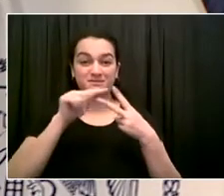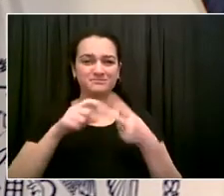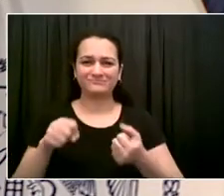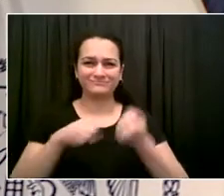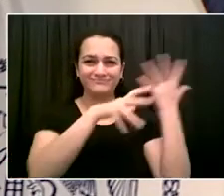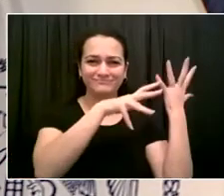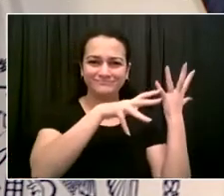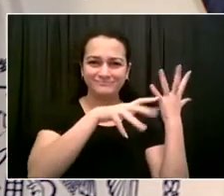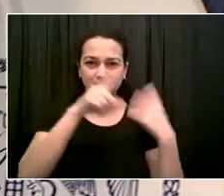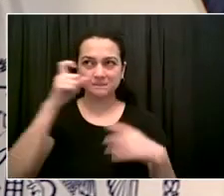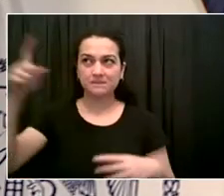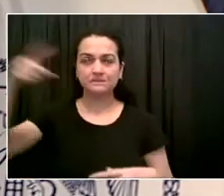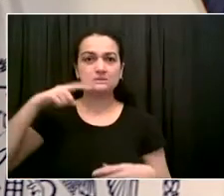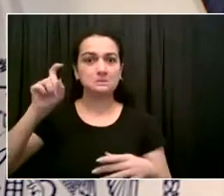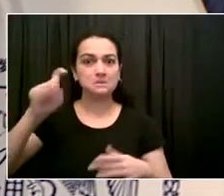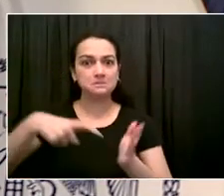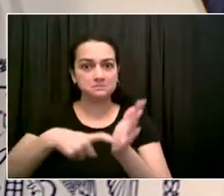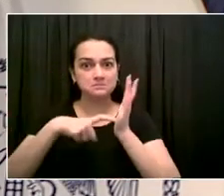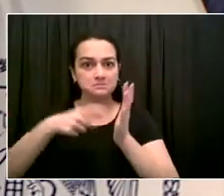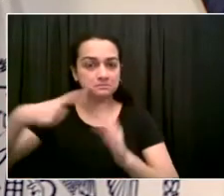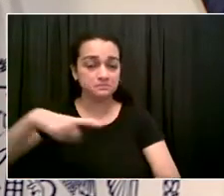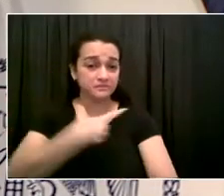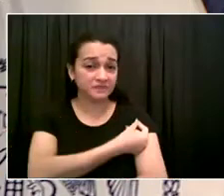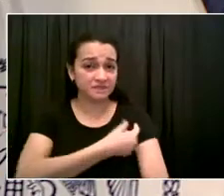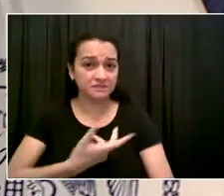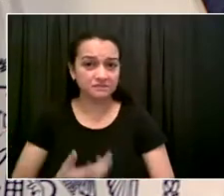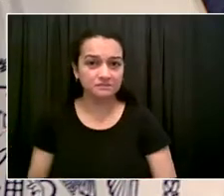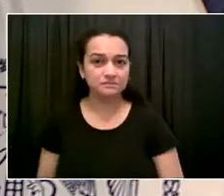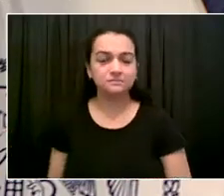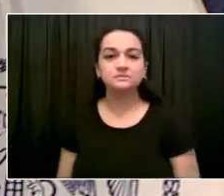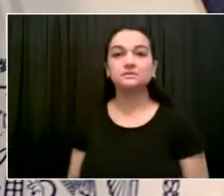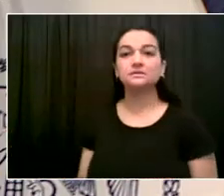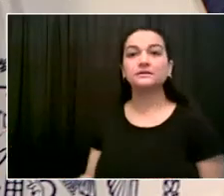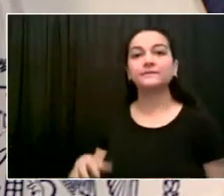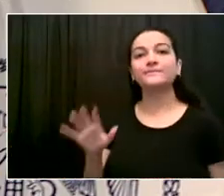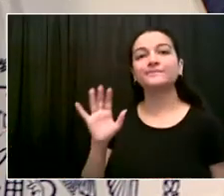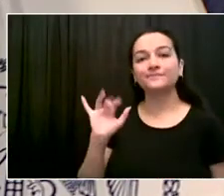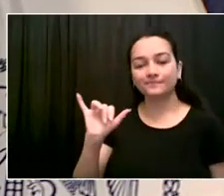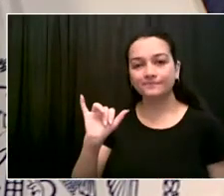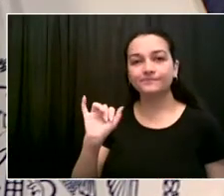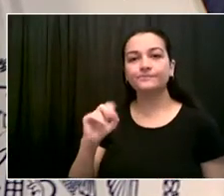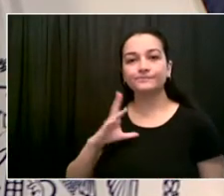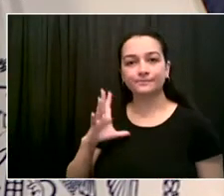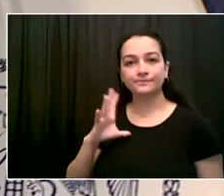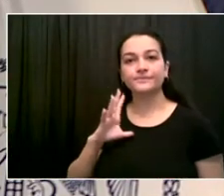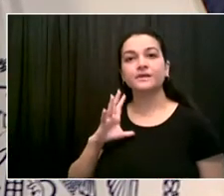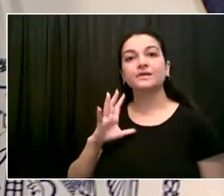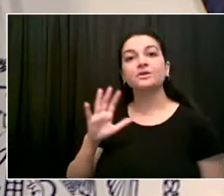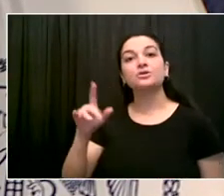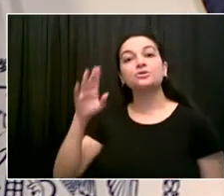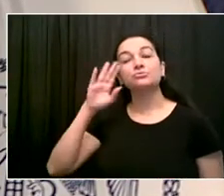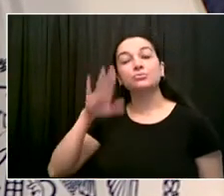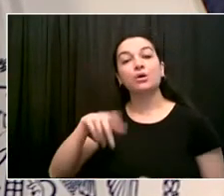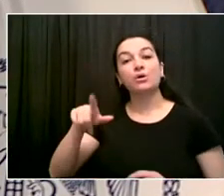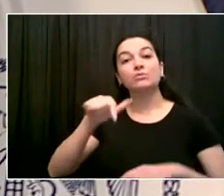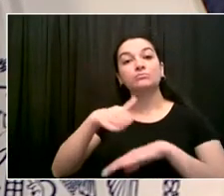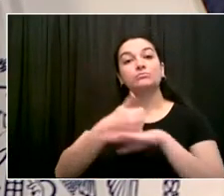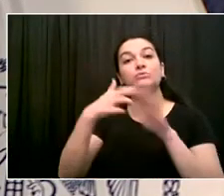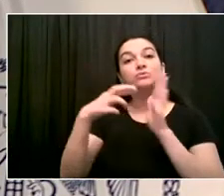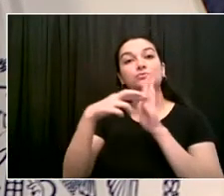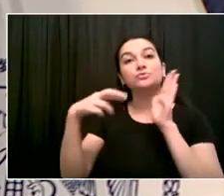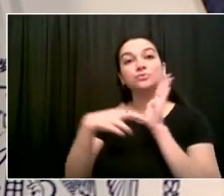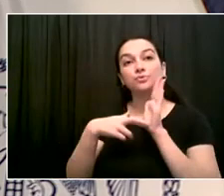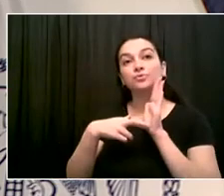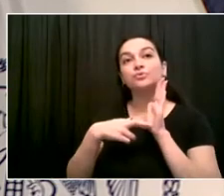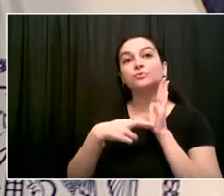for all city employees, they must be vaccinated. Any new city employee before they start work must be fully